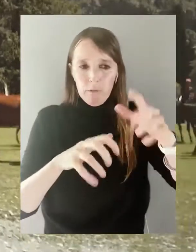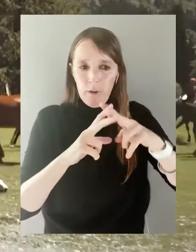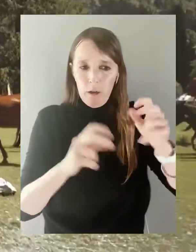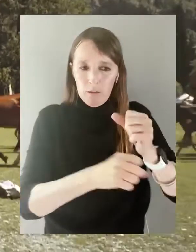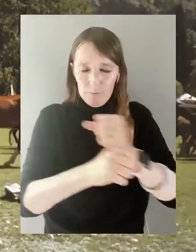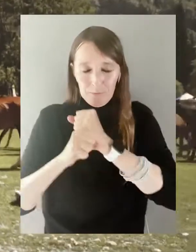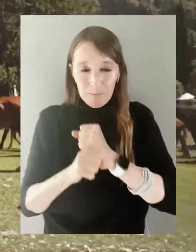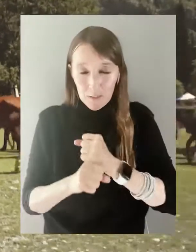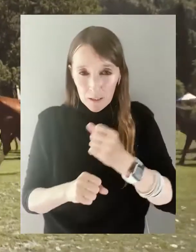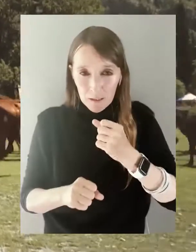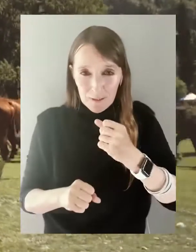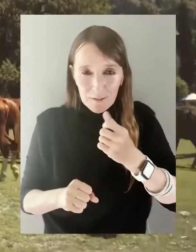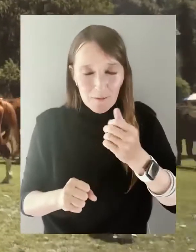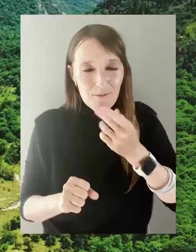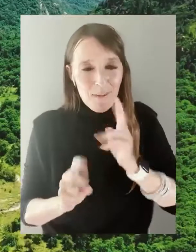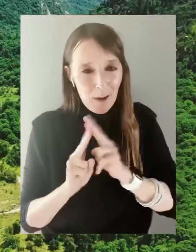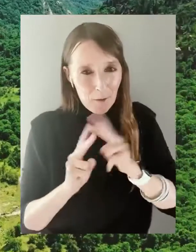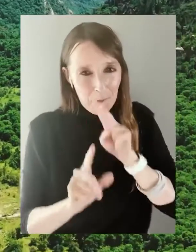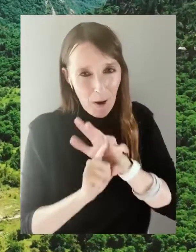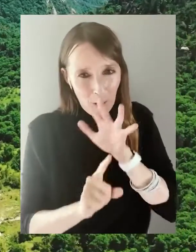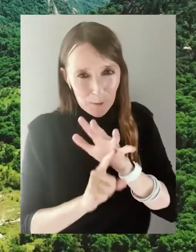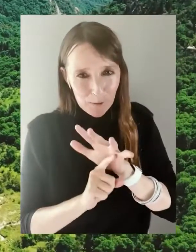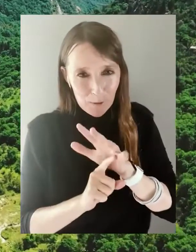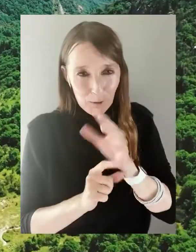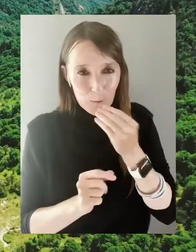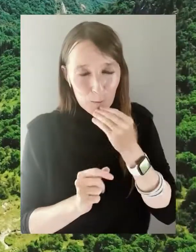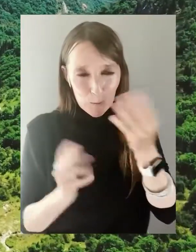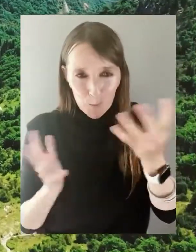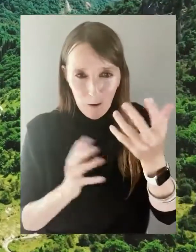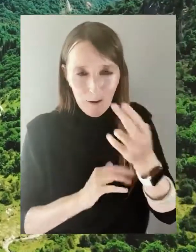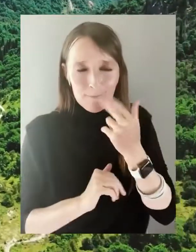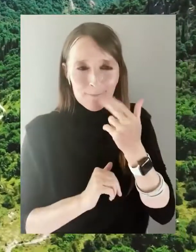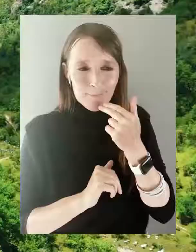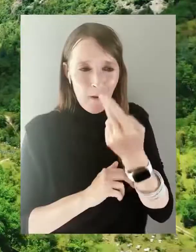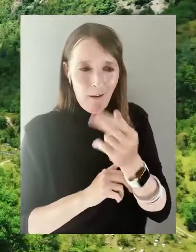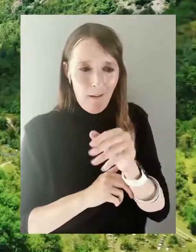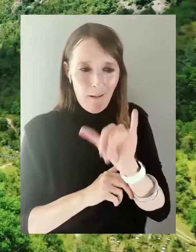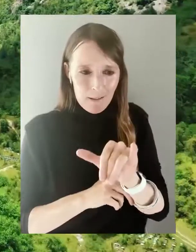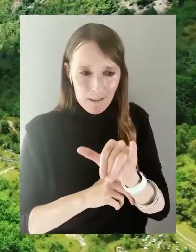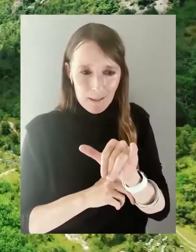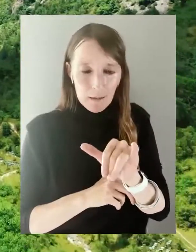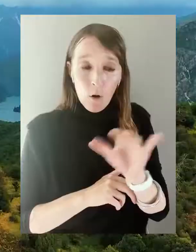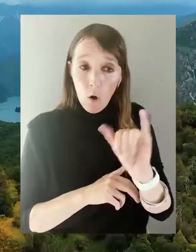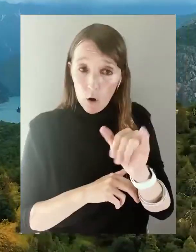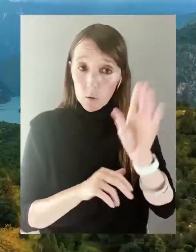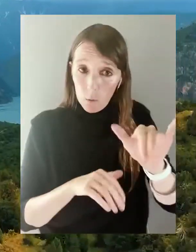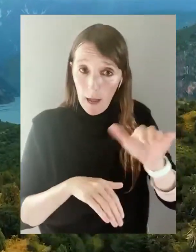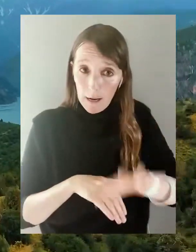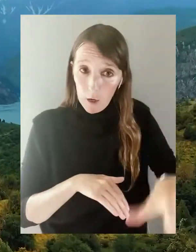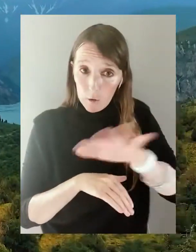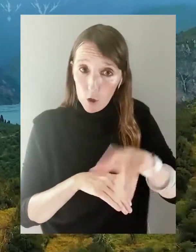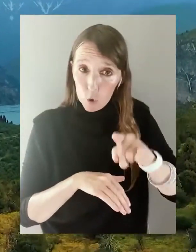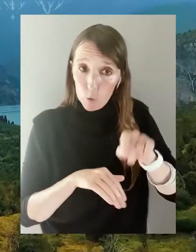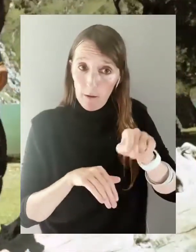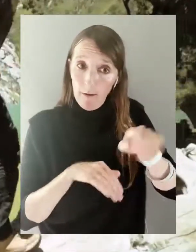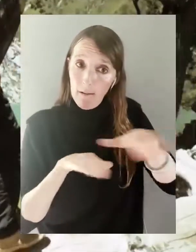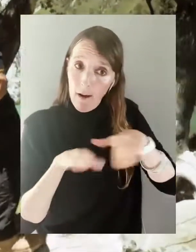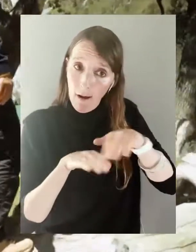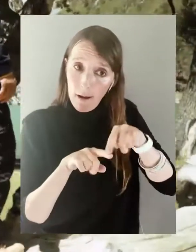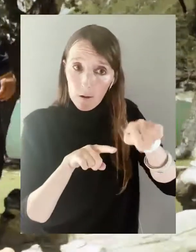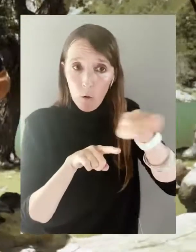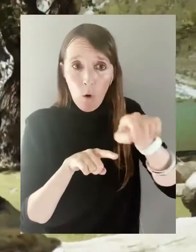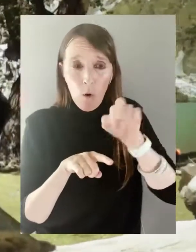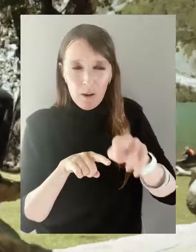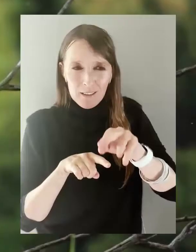of plants and animals. Sarichilek honey is very popular and one of the best honeys in Kyrgyzstan. There are